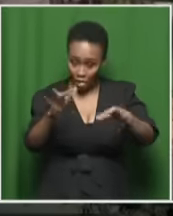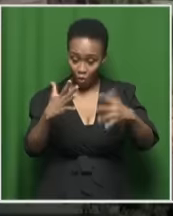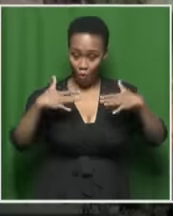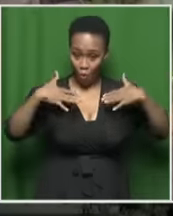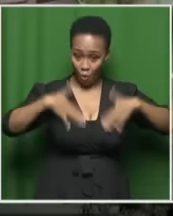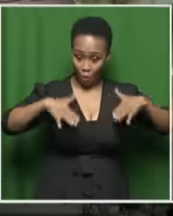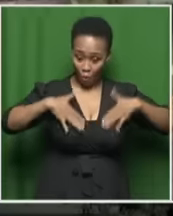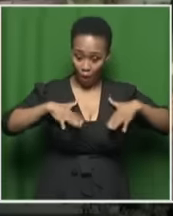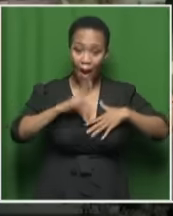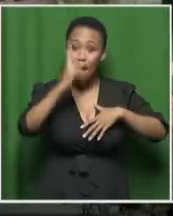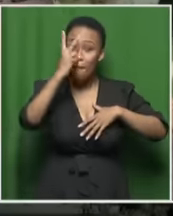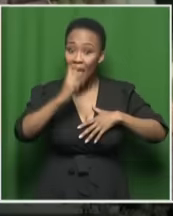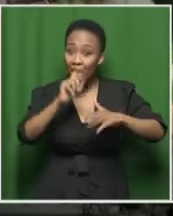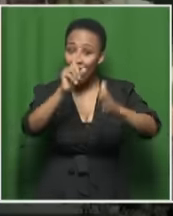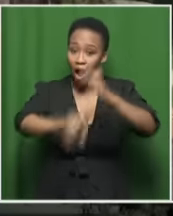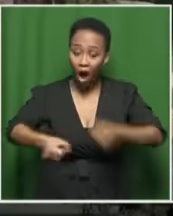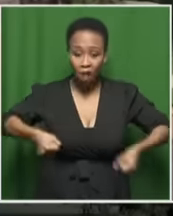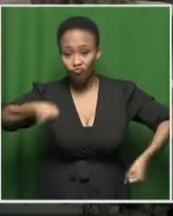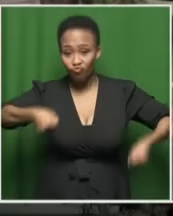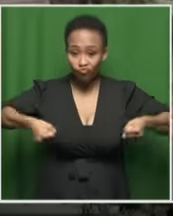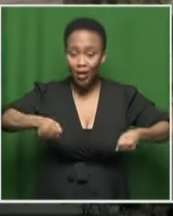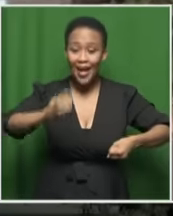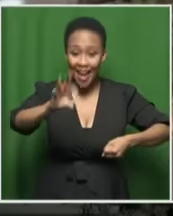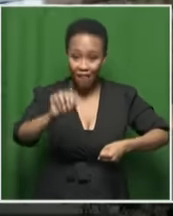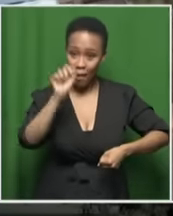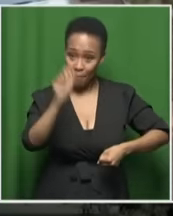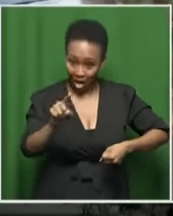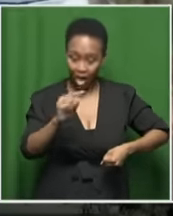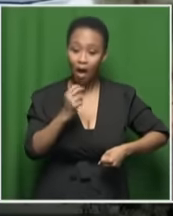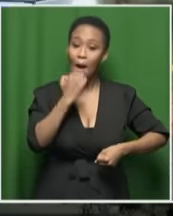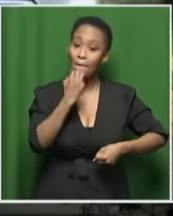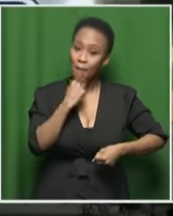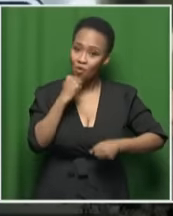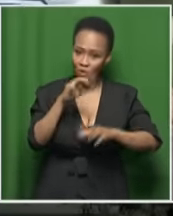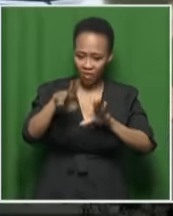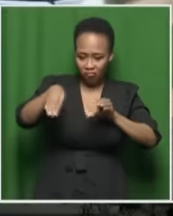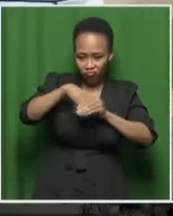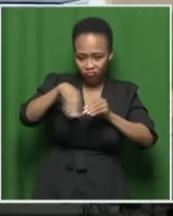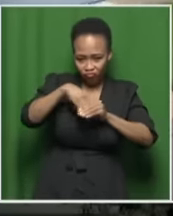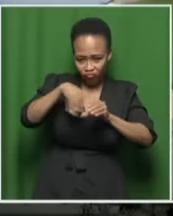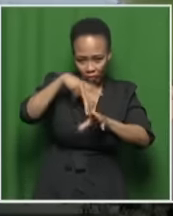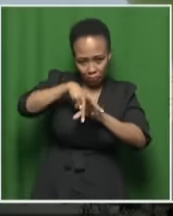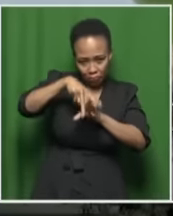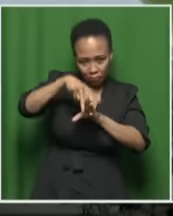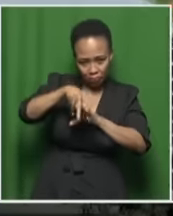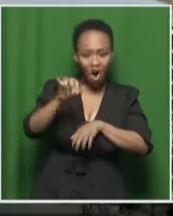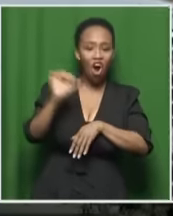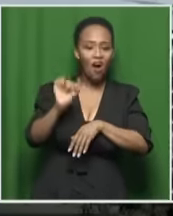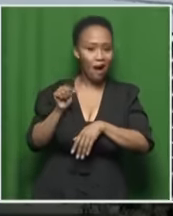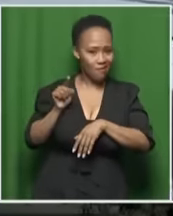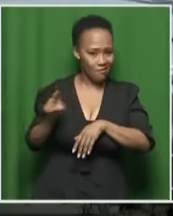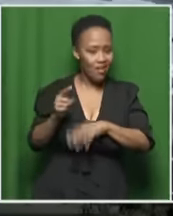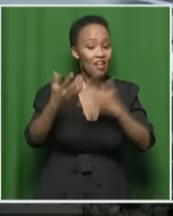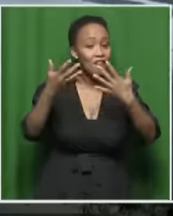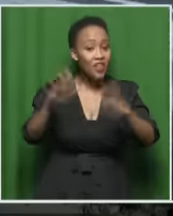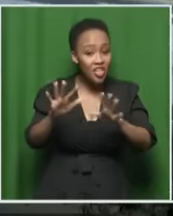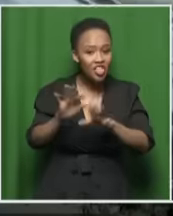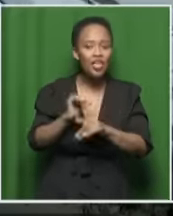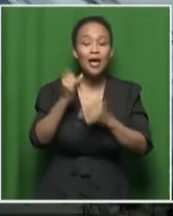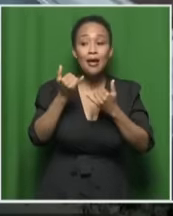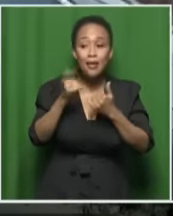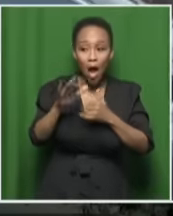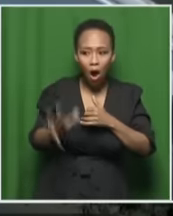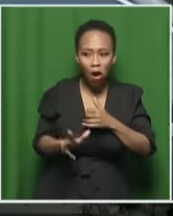inside the house shortly after five o'clock this morning. And the vehicle which then follows or is before